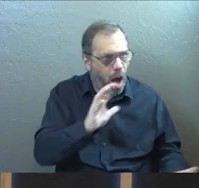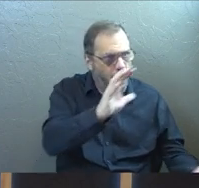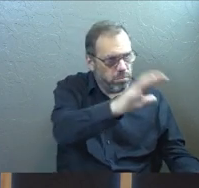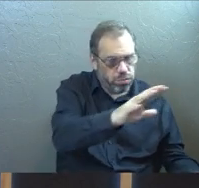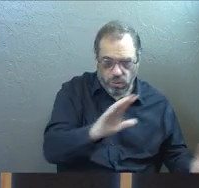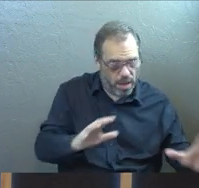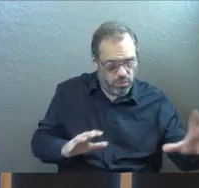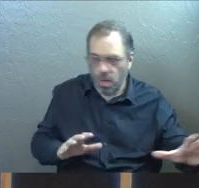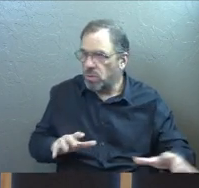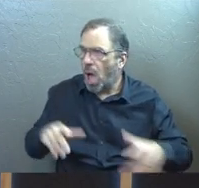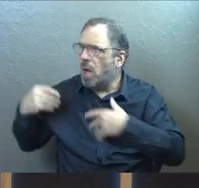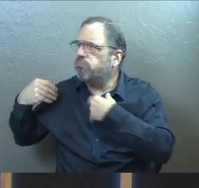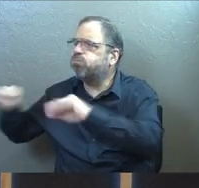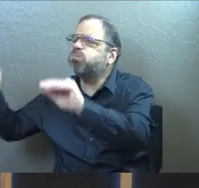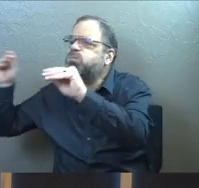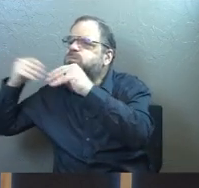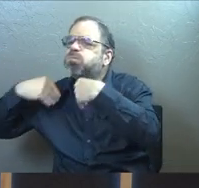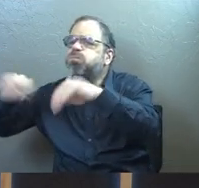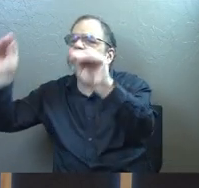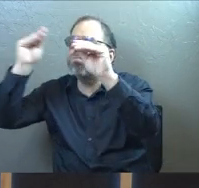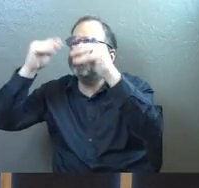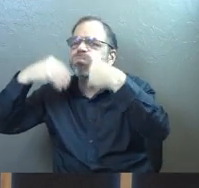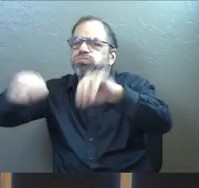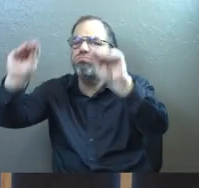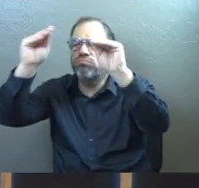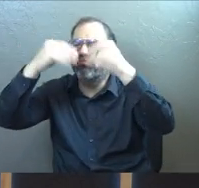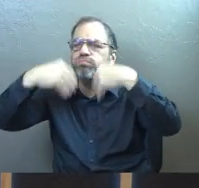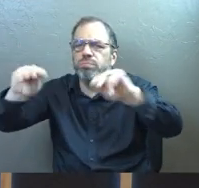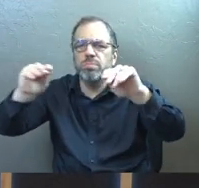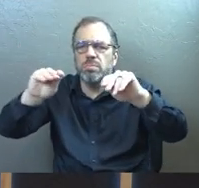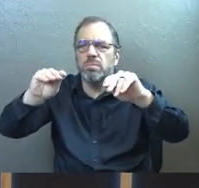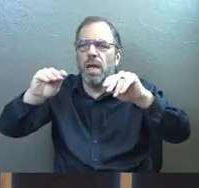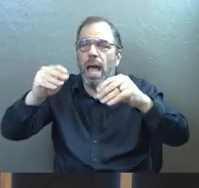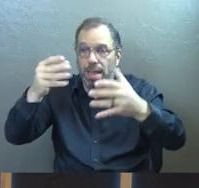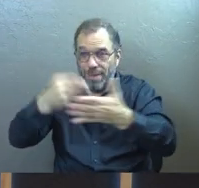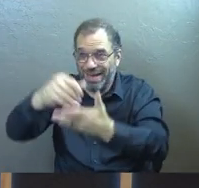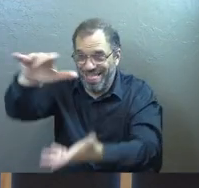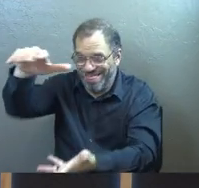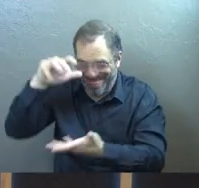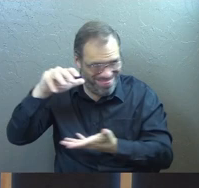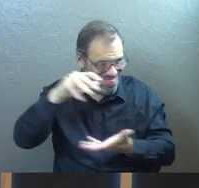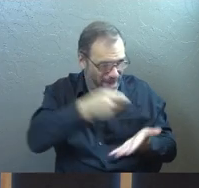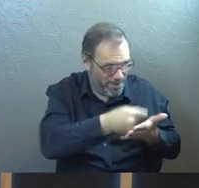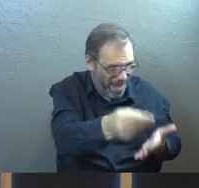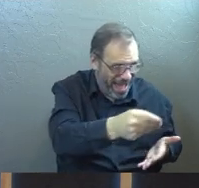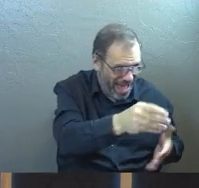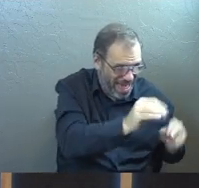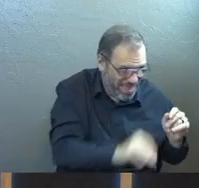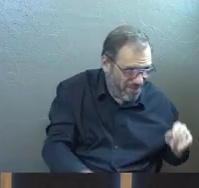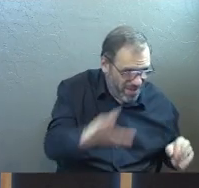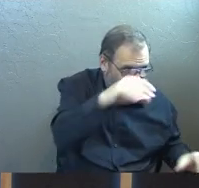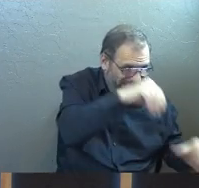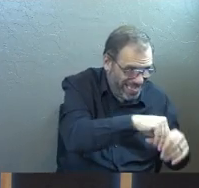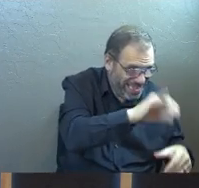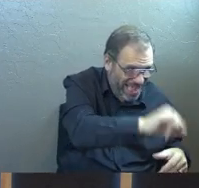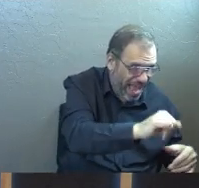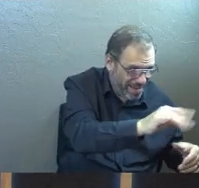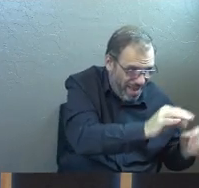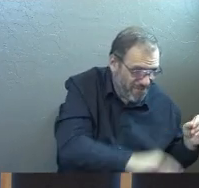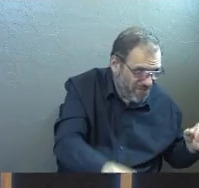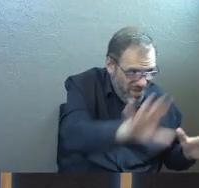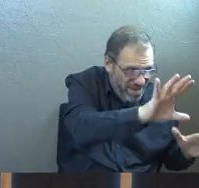sell everything I've got and I'll just buy the field. Because if I buy the field, then I get the treasure that's there.